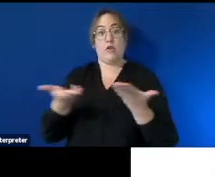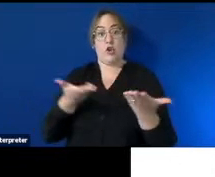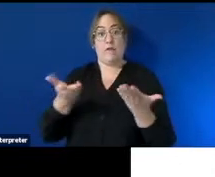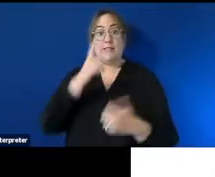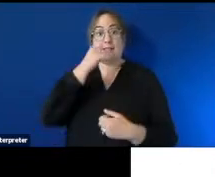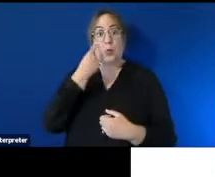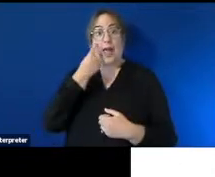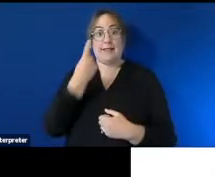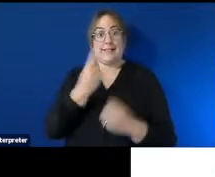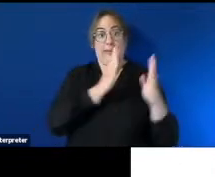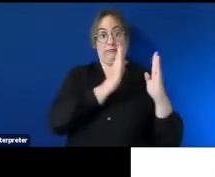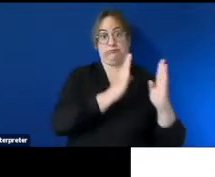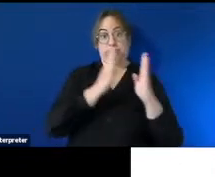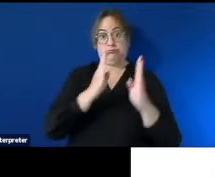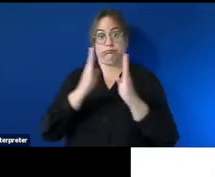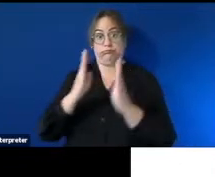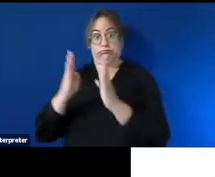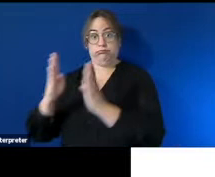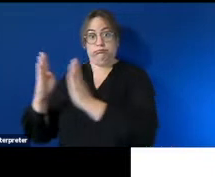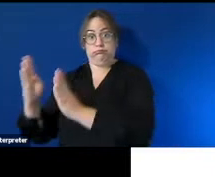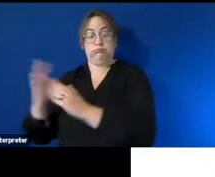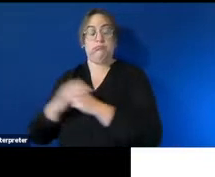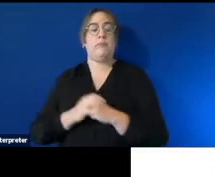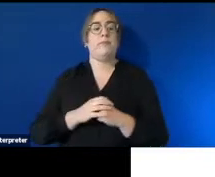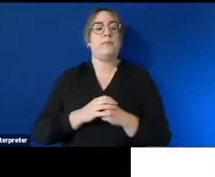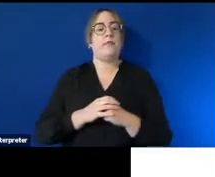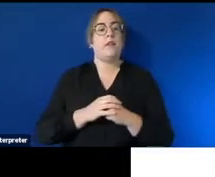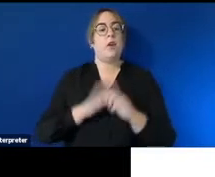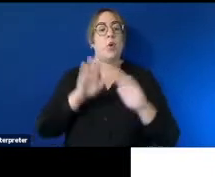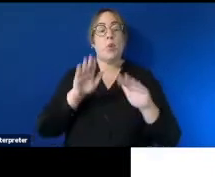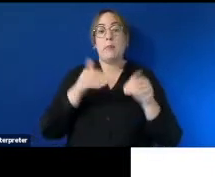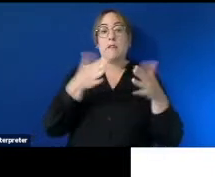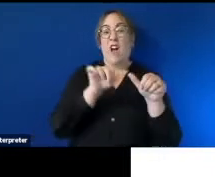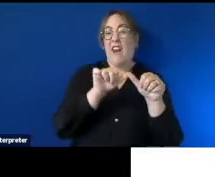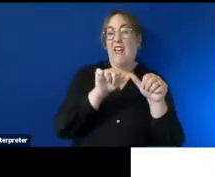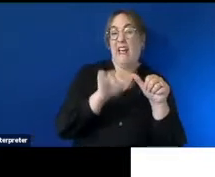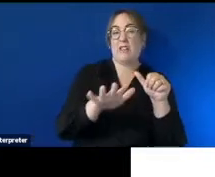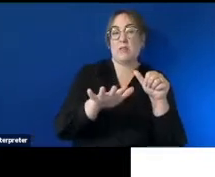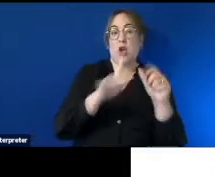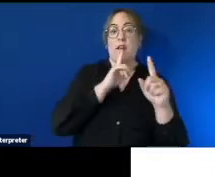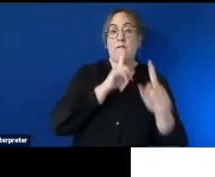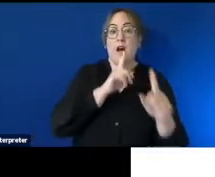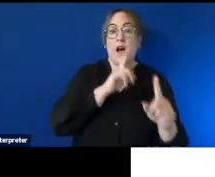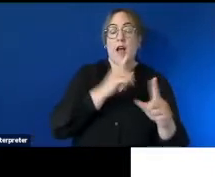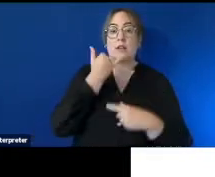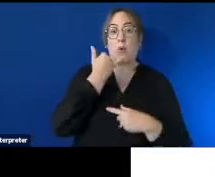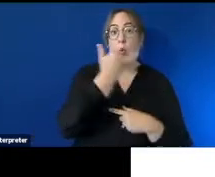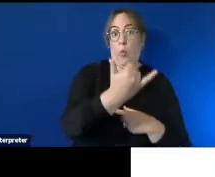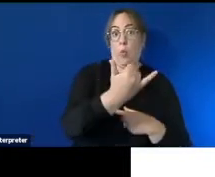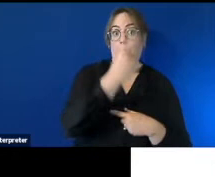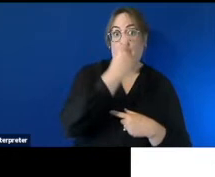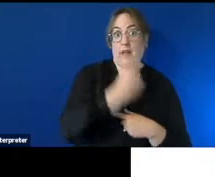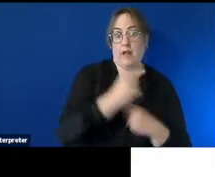here um is is what makes us up so we provide uh expert advice via our phone line we also have a